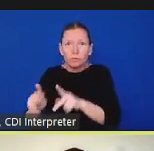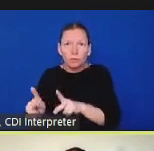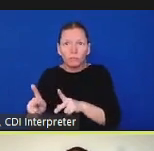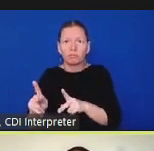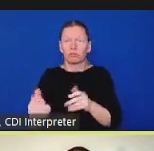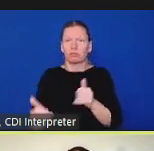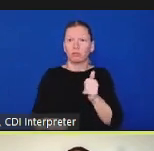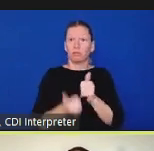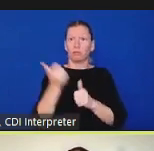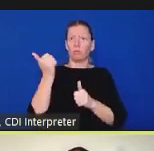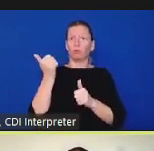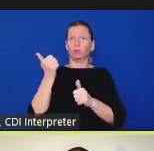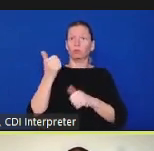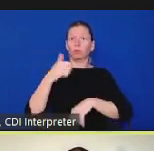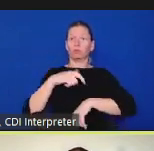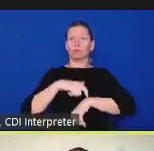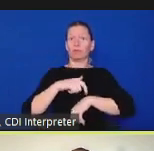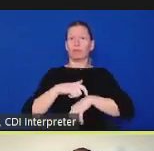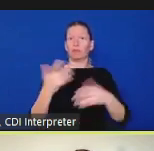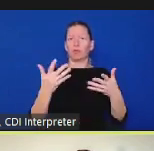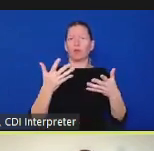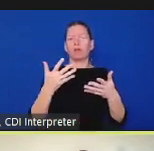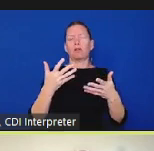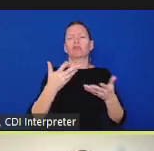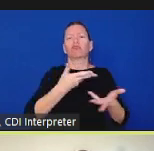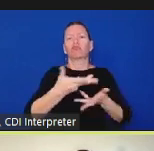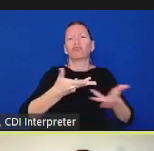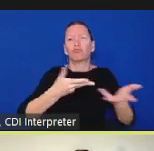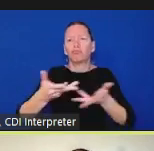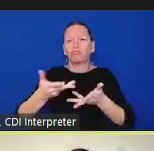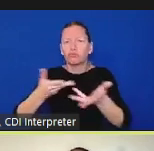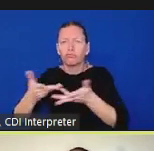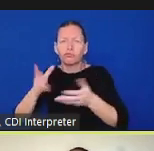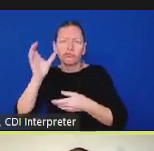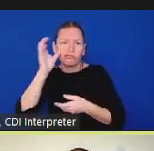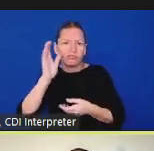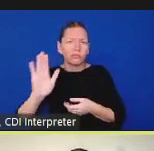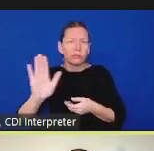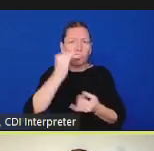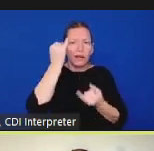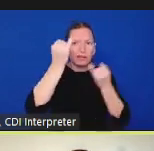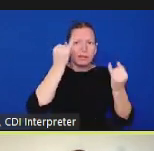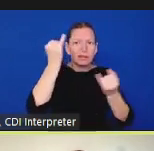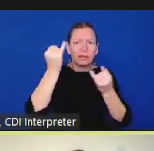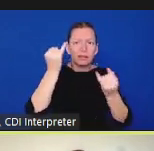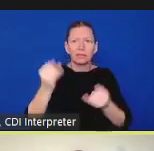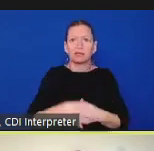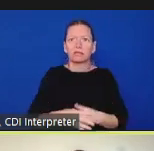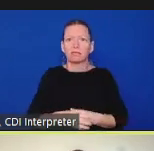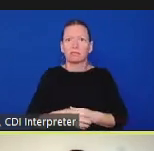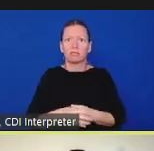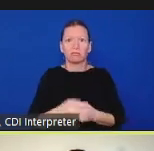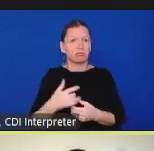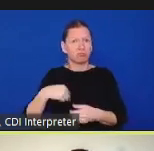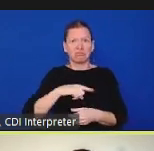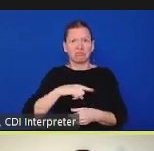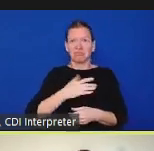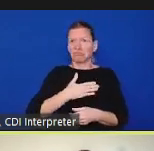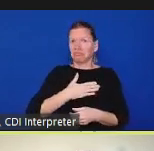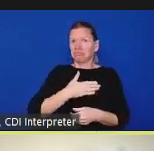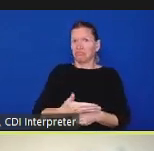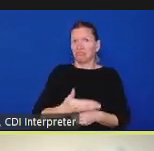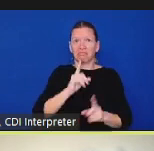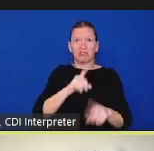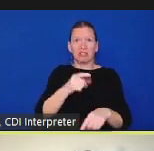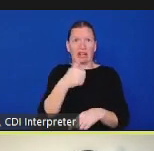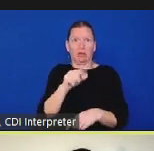happy to answer questions to the extent possible really about oversight in the process but then we want to hear from all of